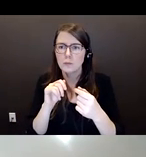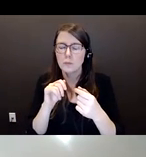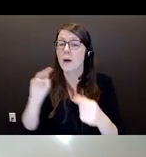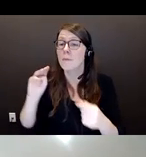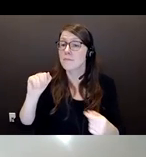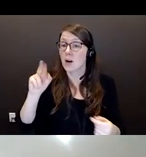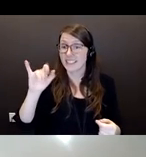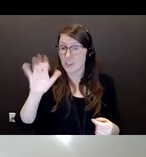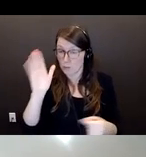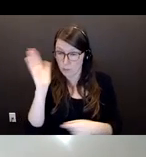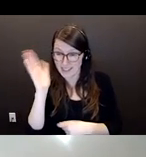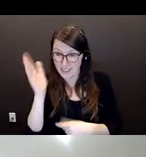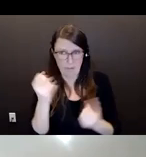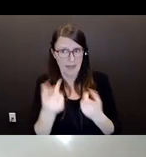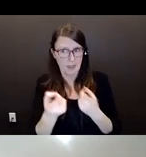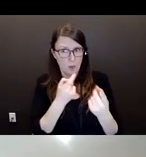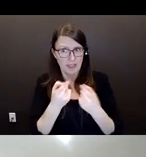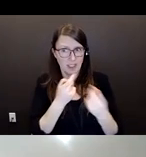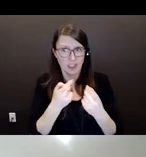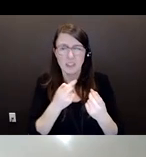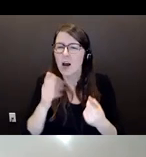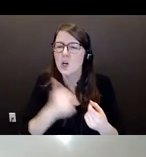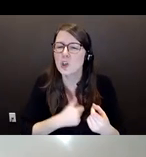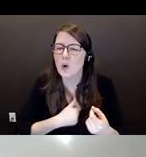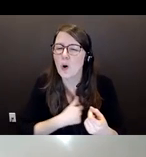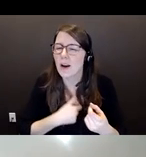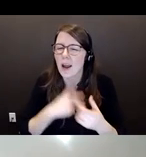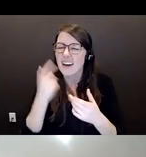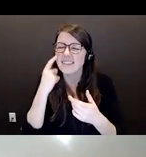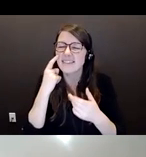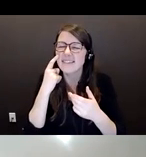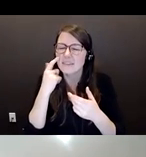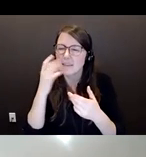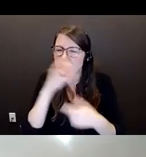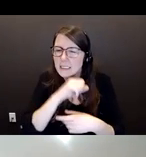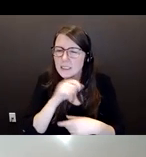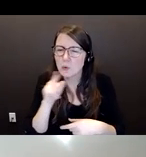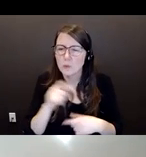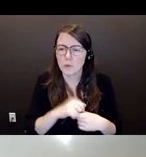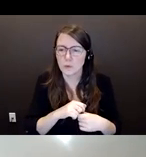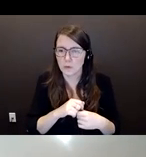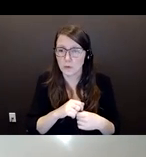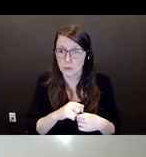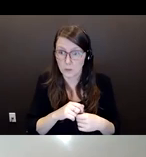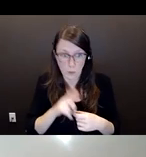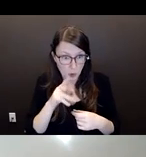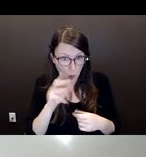questions. So we're getting a lot of questions. Sorry, lost you. Oh, we're getting, can you hear Laura?